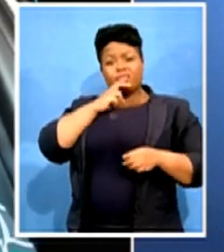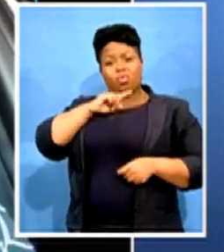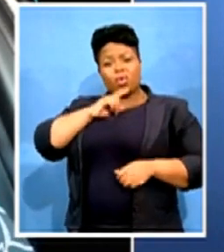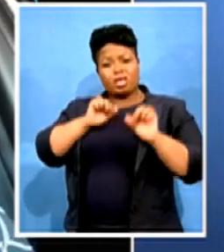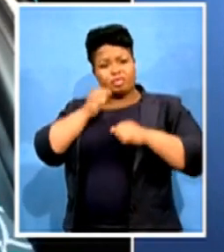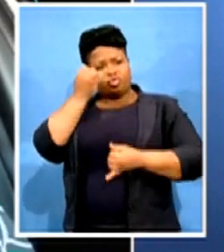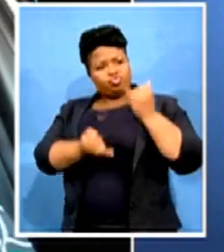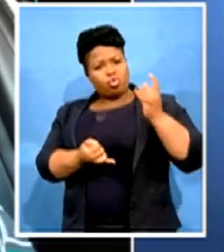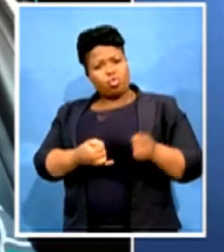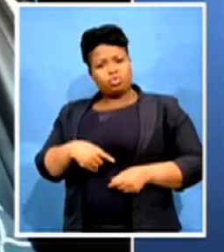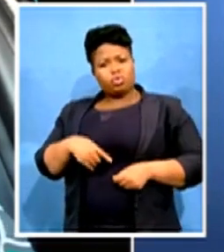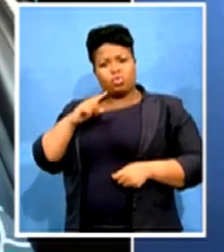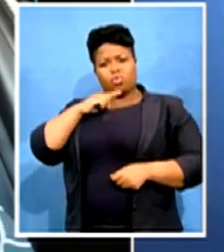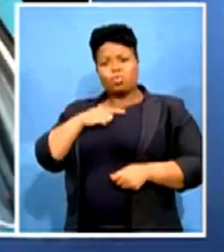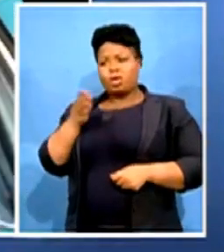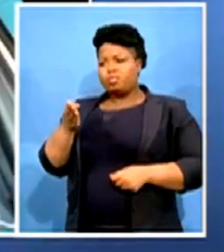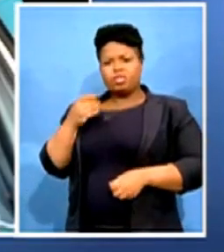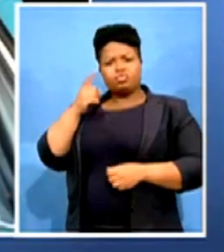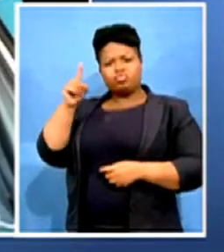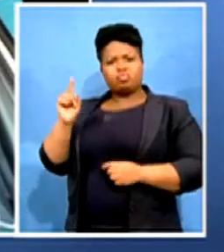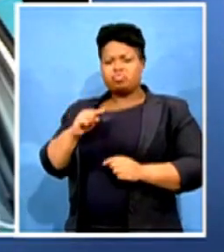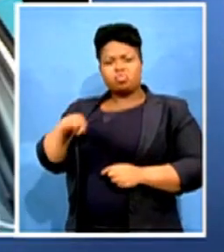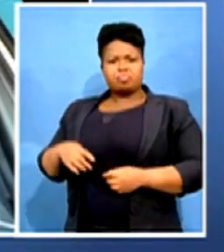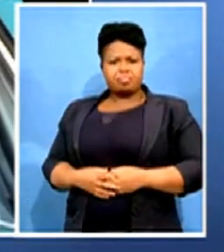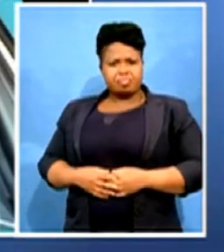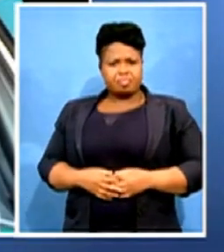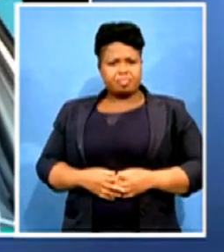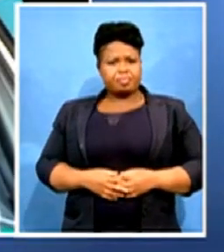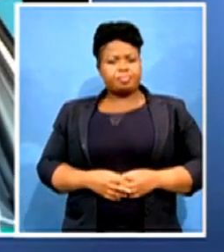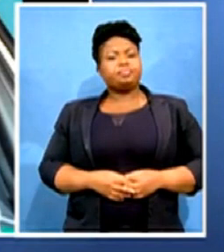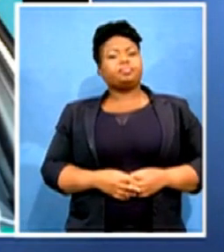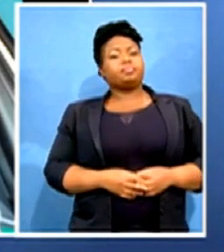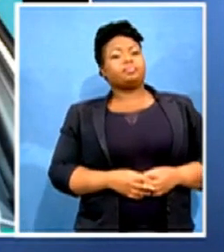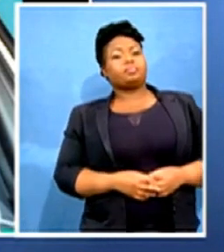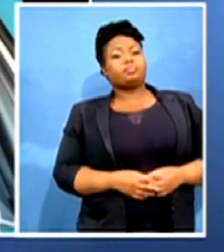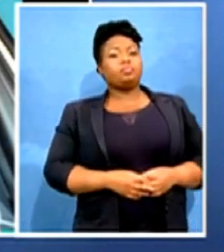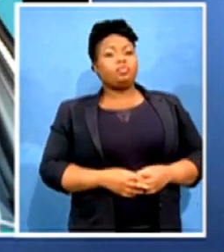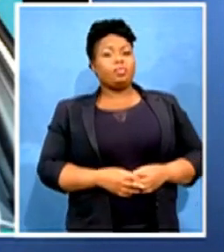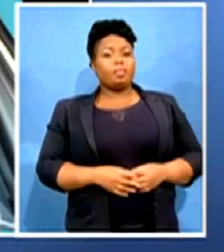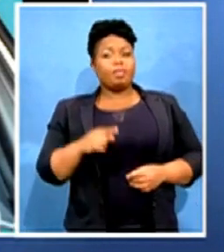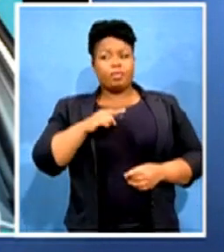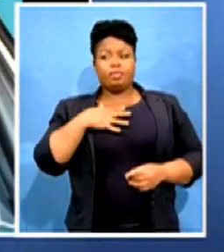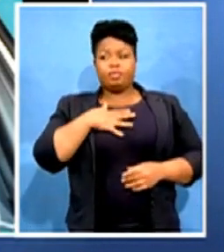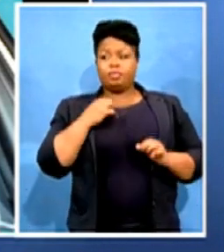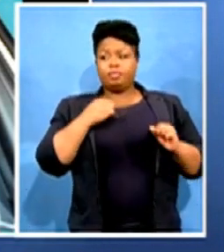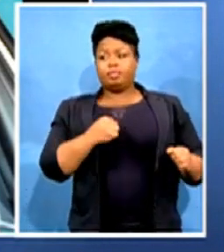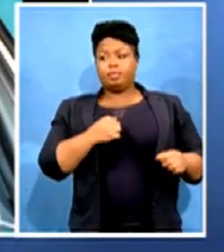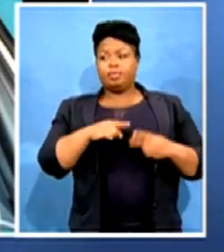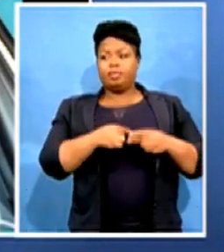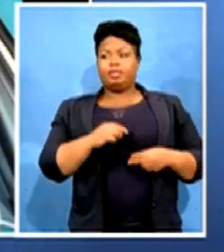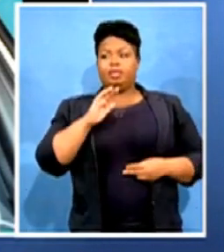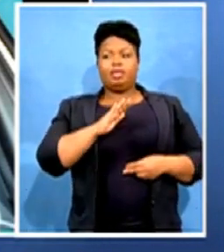correct. You have very strong feelings about the outcomes of this assessment and you're saying it's incorrect.